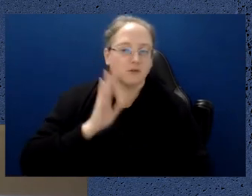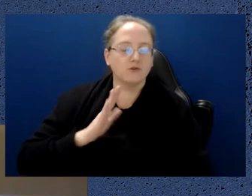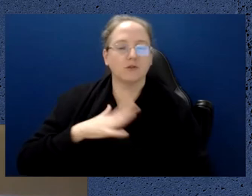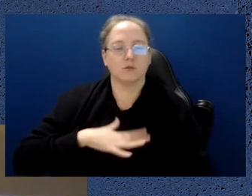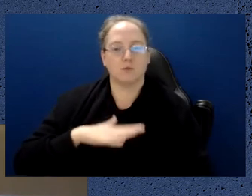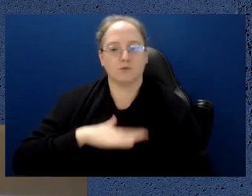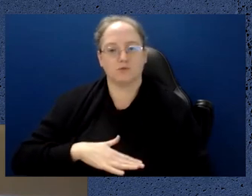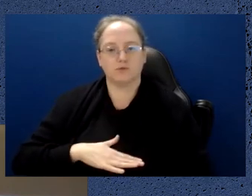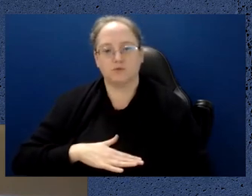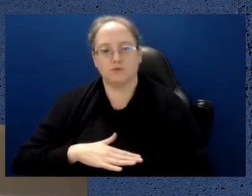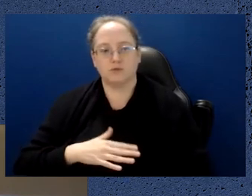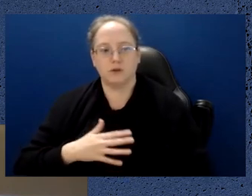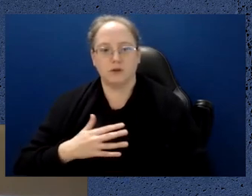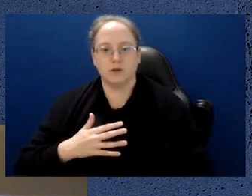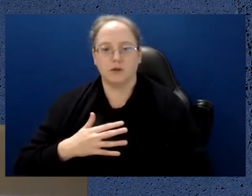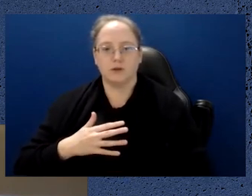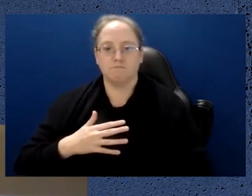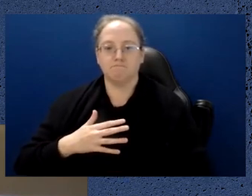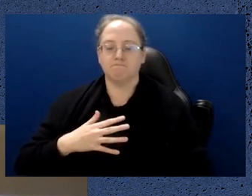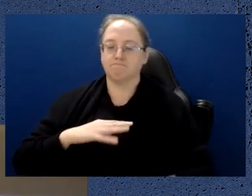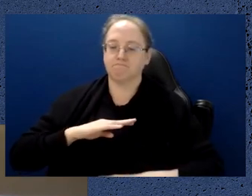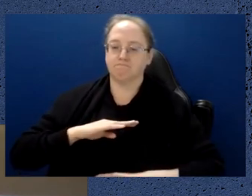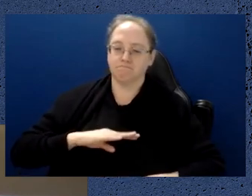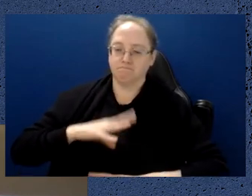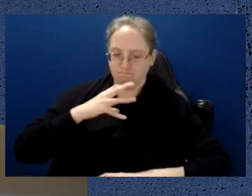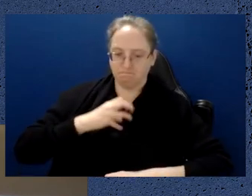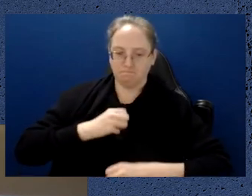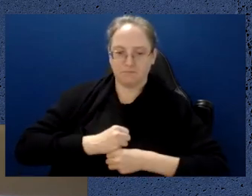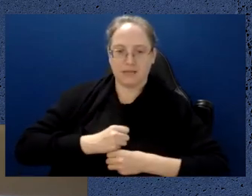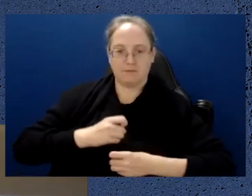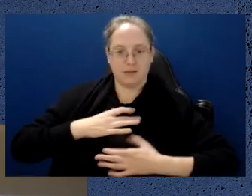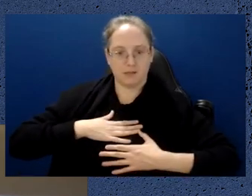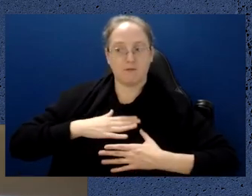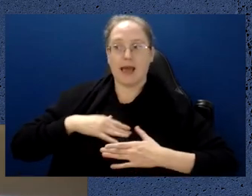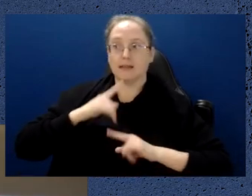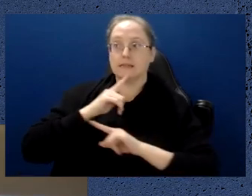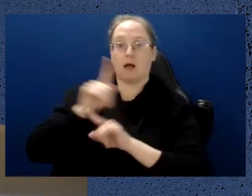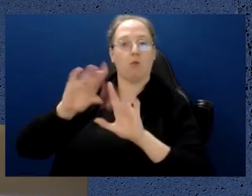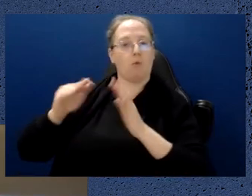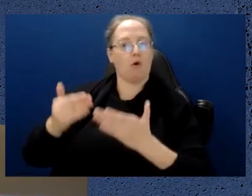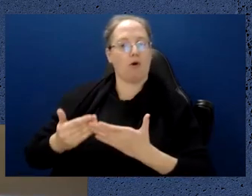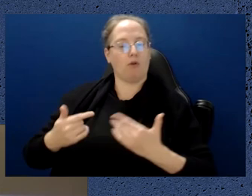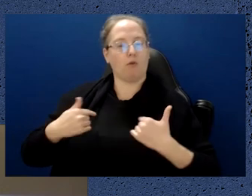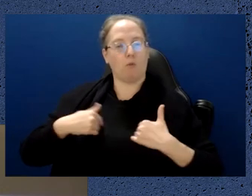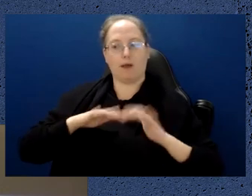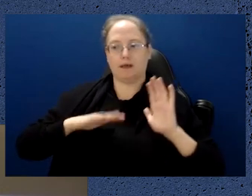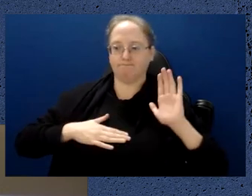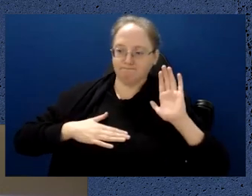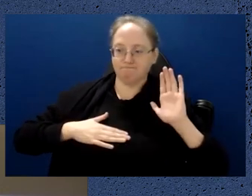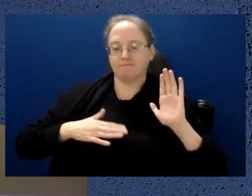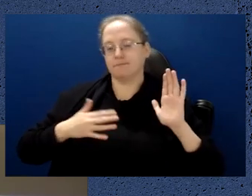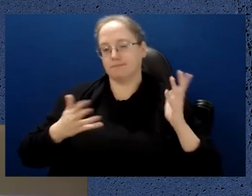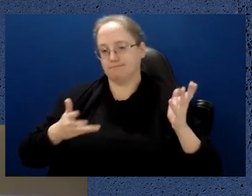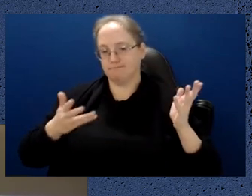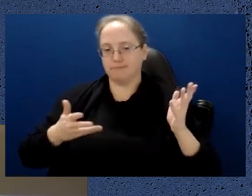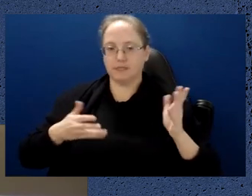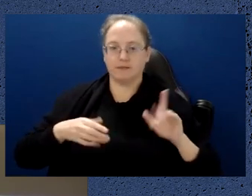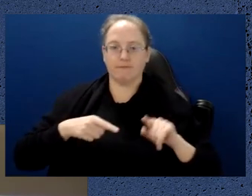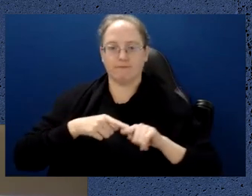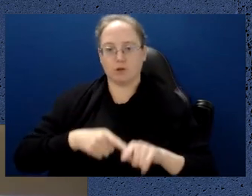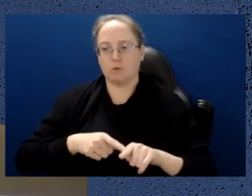satisfy themselves and the people in the world around them that they are engaging